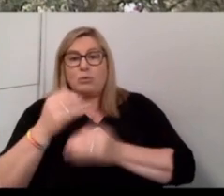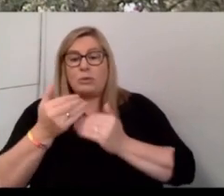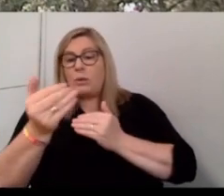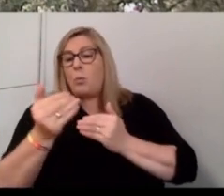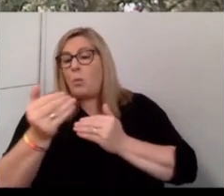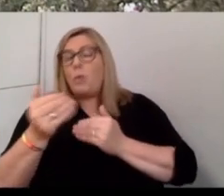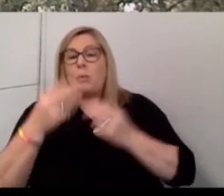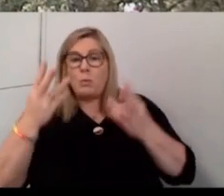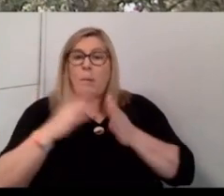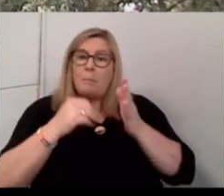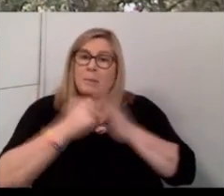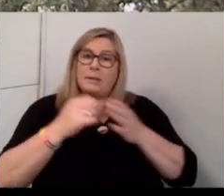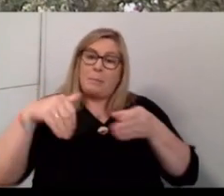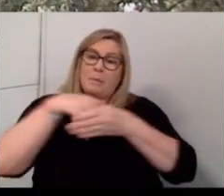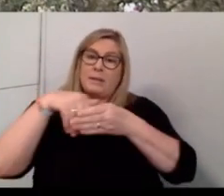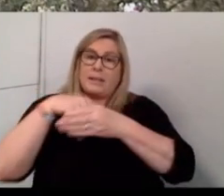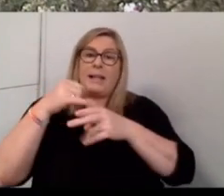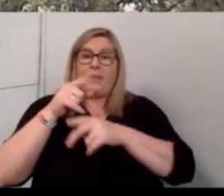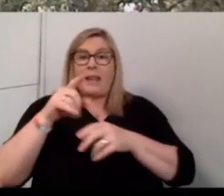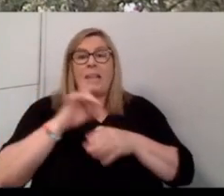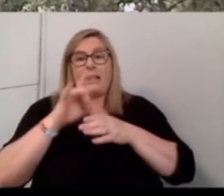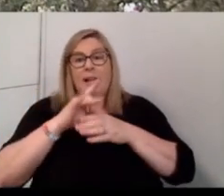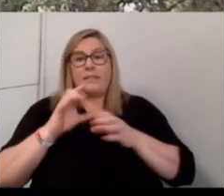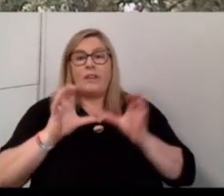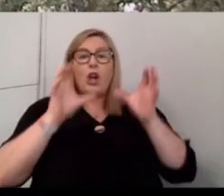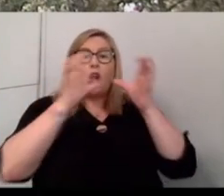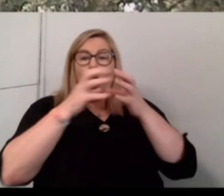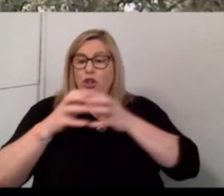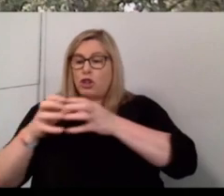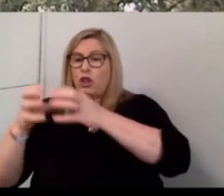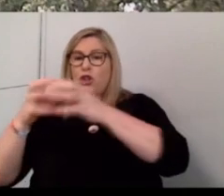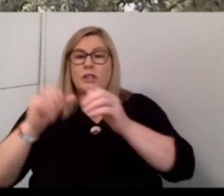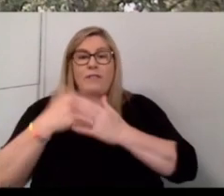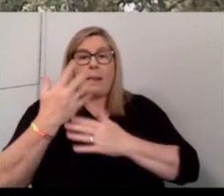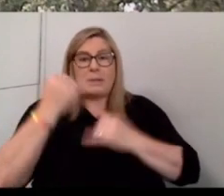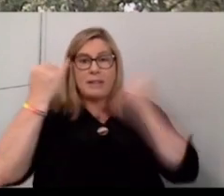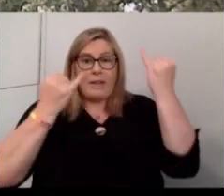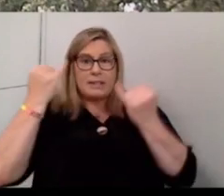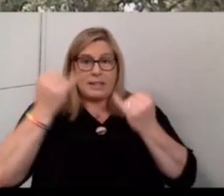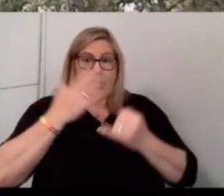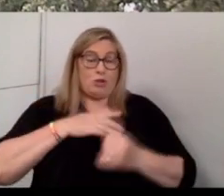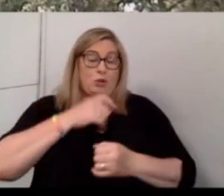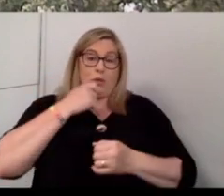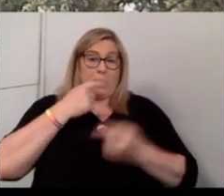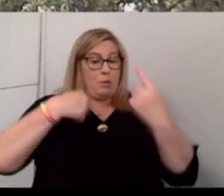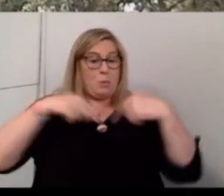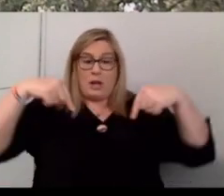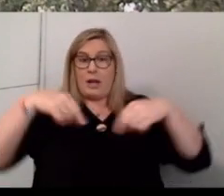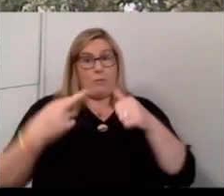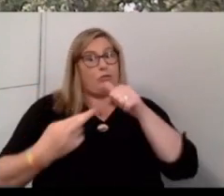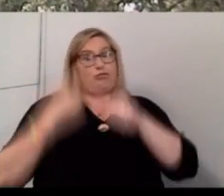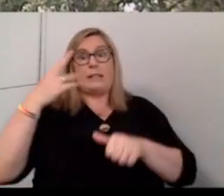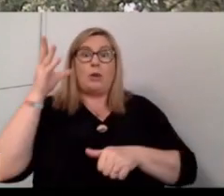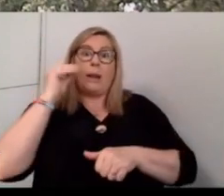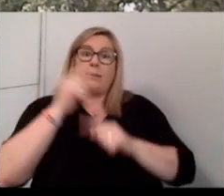to participate in that clustered development of ideas. So it's just really to say that we're here and we're ready to listen to the